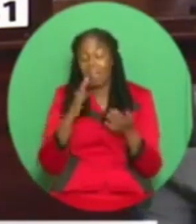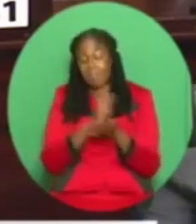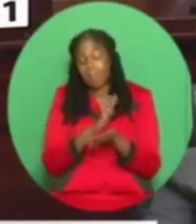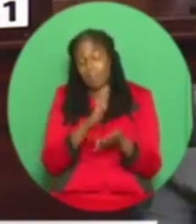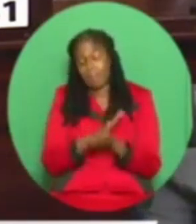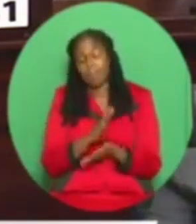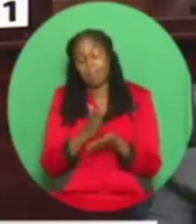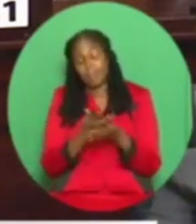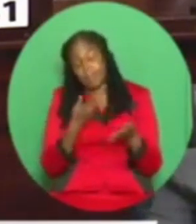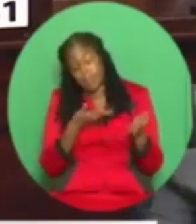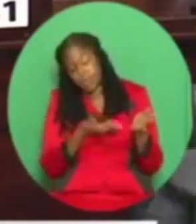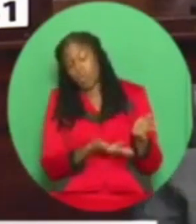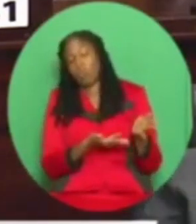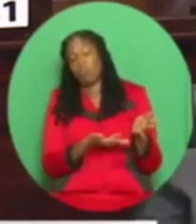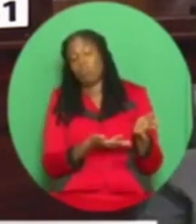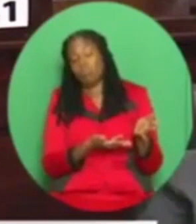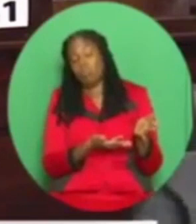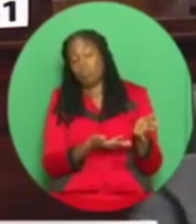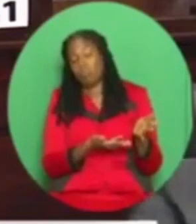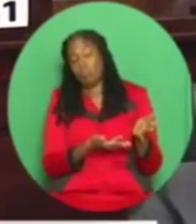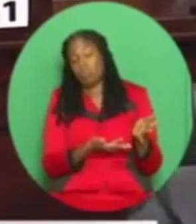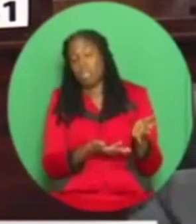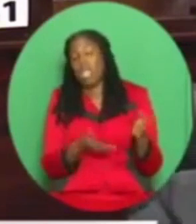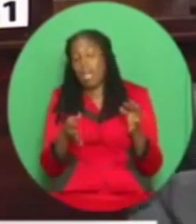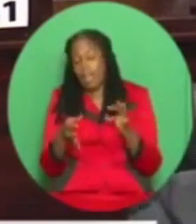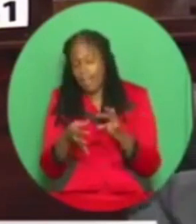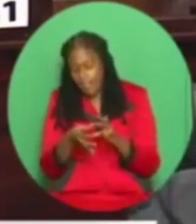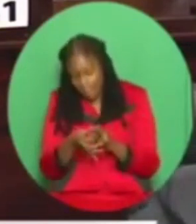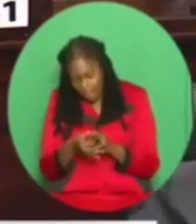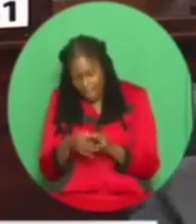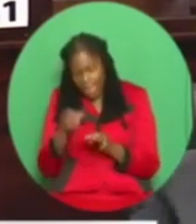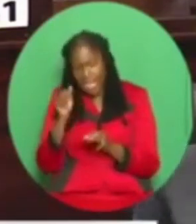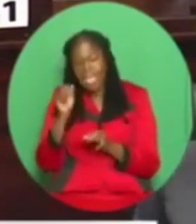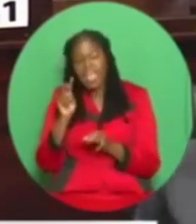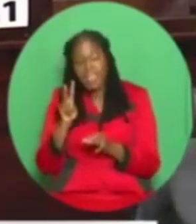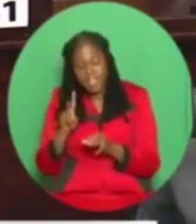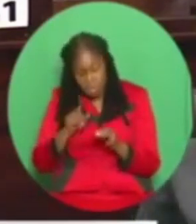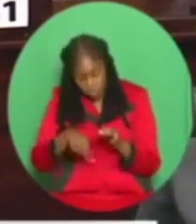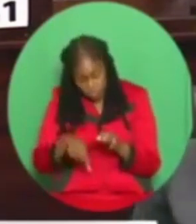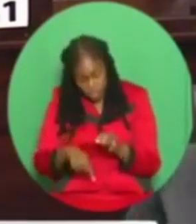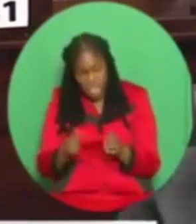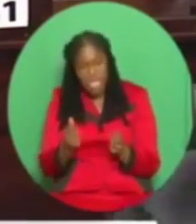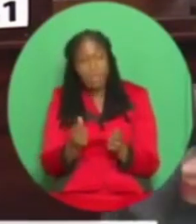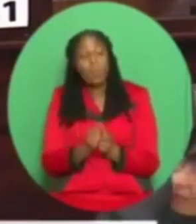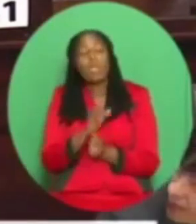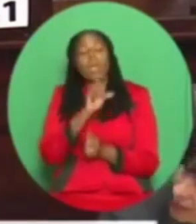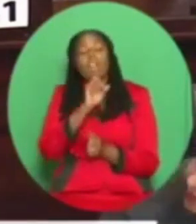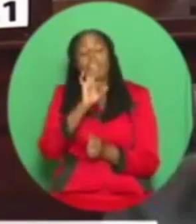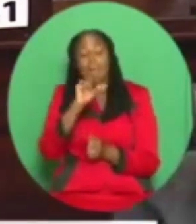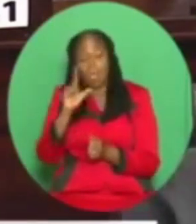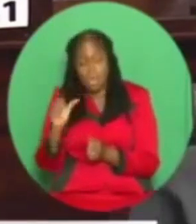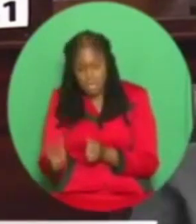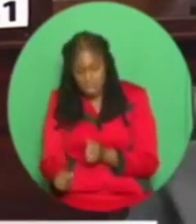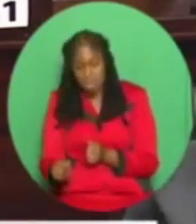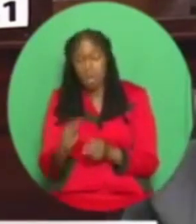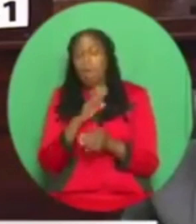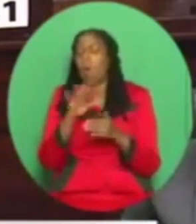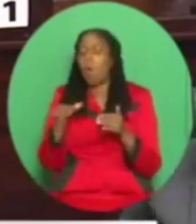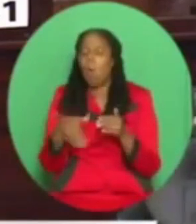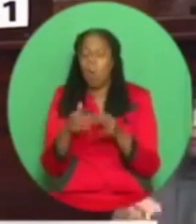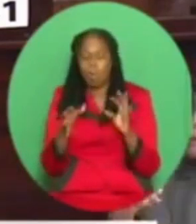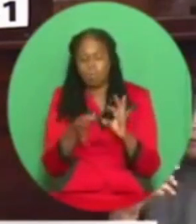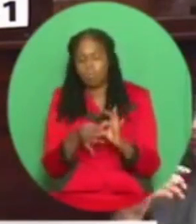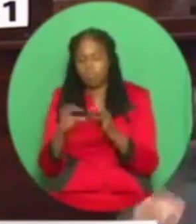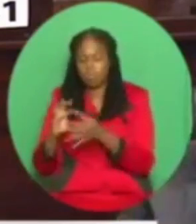Drill and Oil and Gas Limited to Doral, Florida, Regions Bank with Swift Code and everything. So look how it connects now.